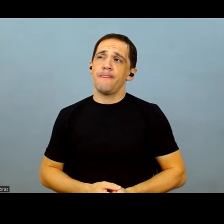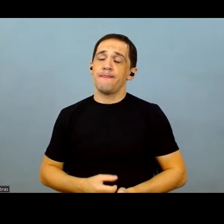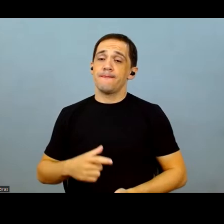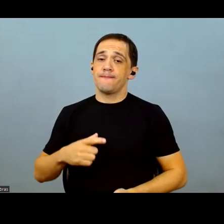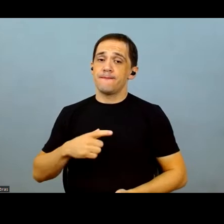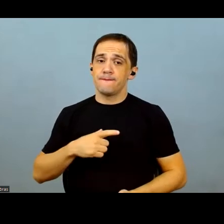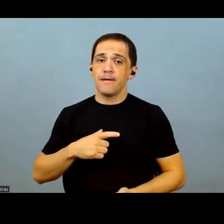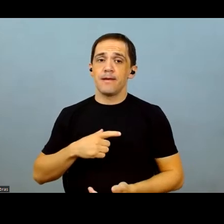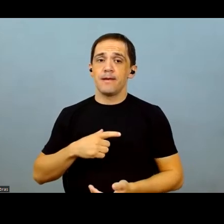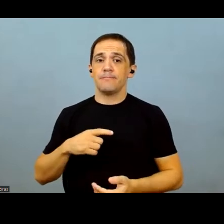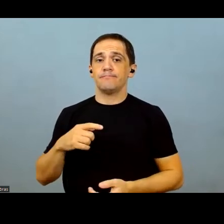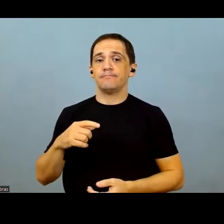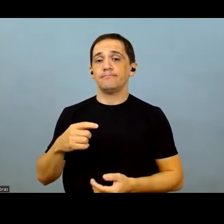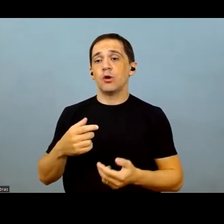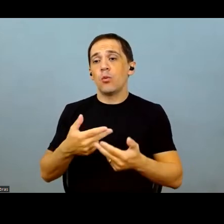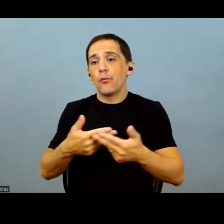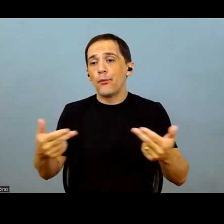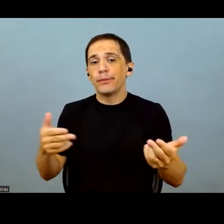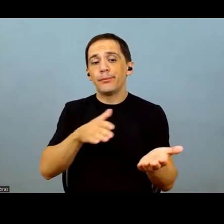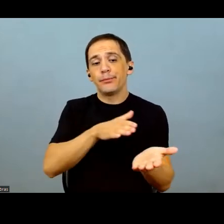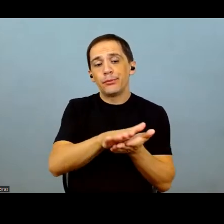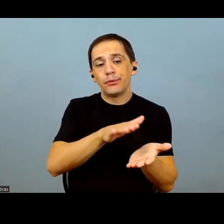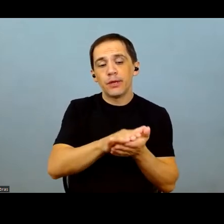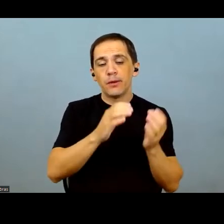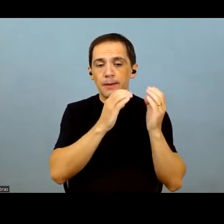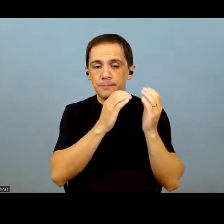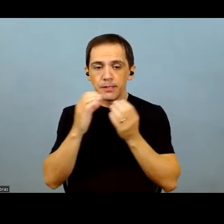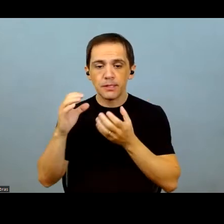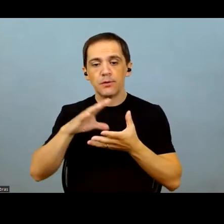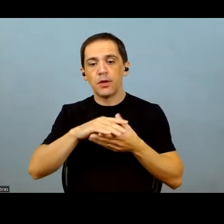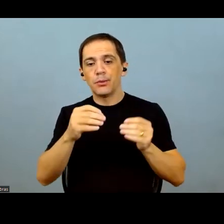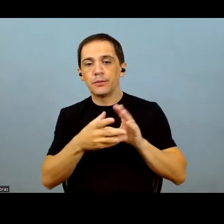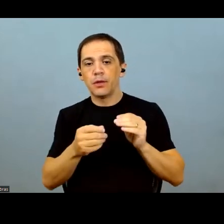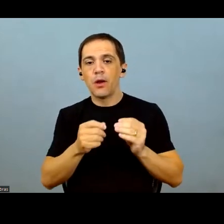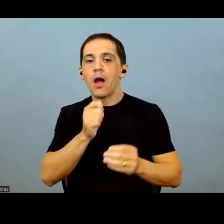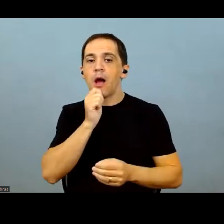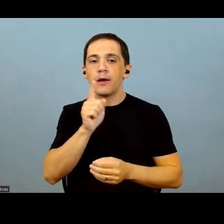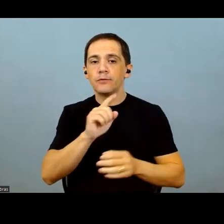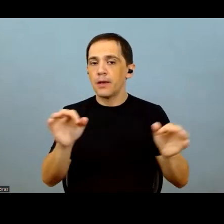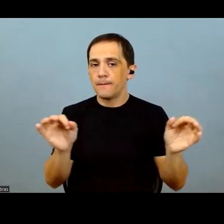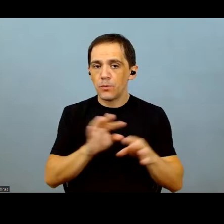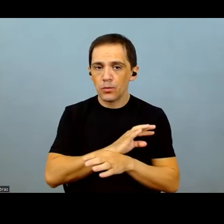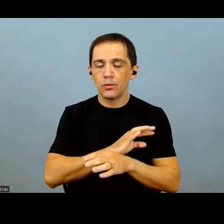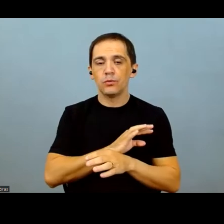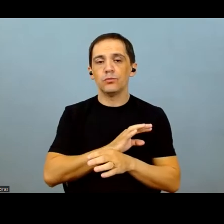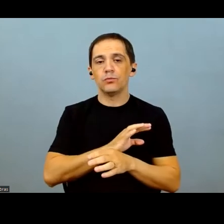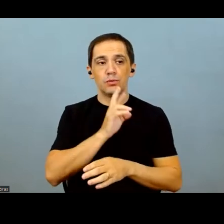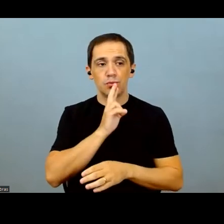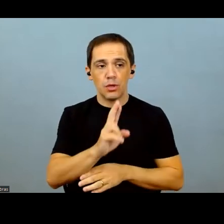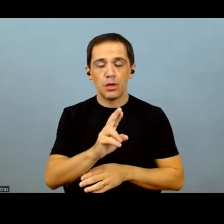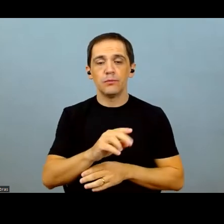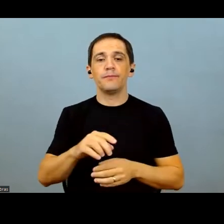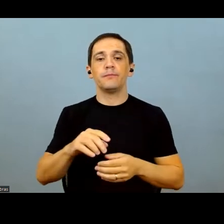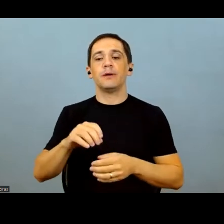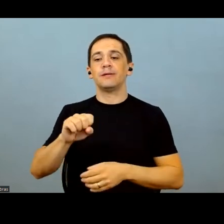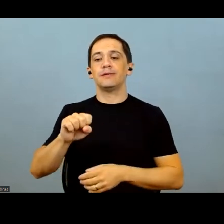there's a lot that's up in the air. The yield for corn and